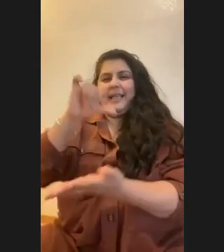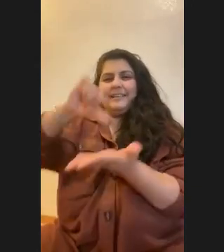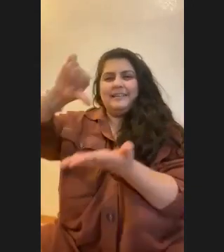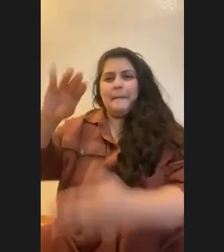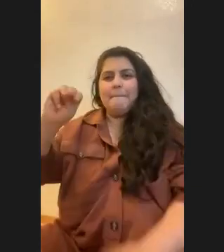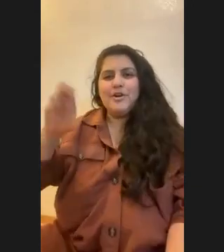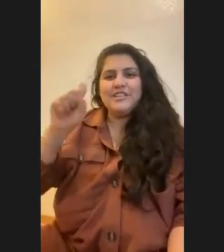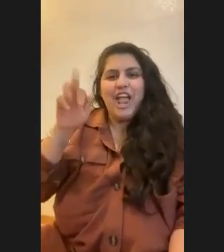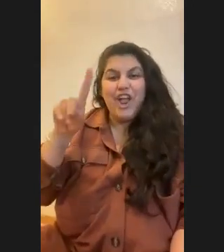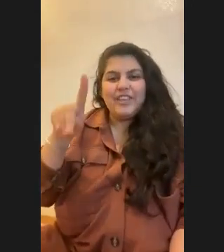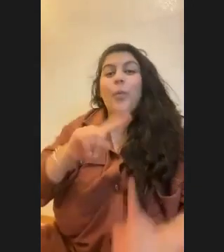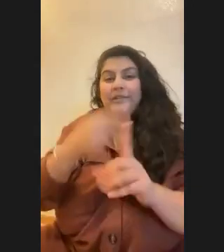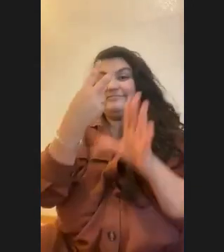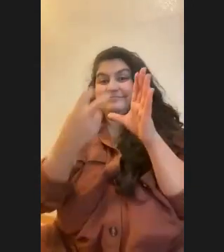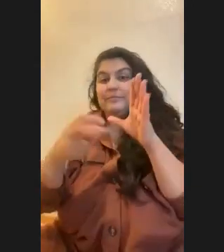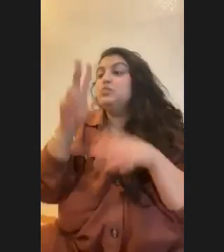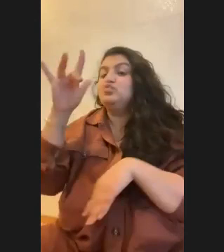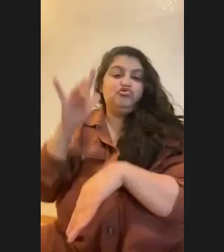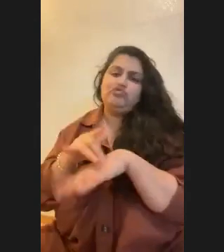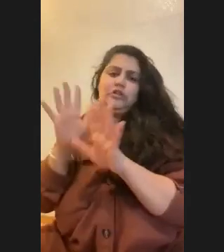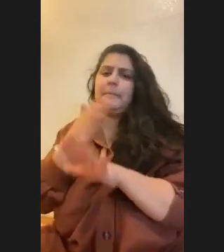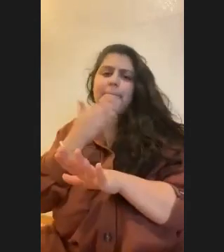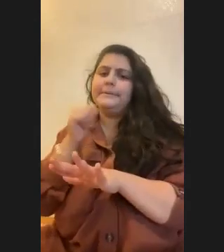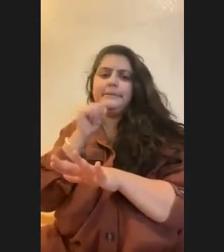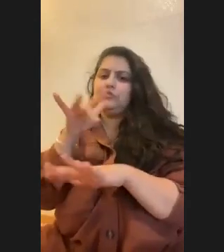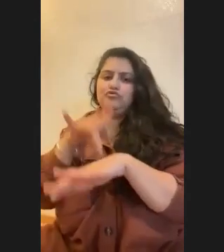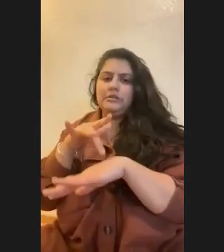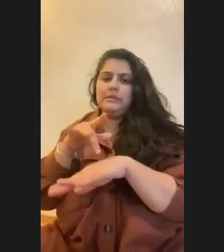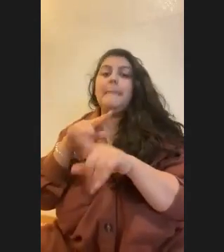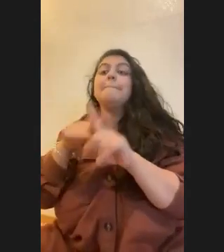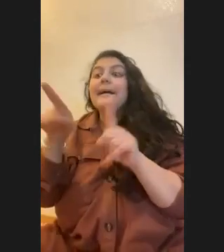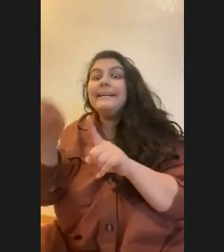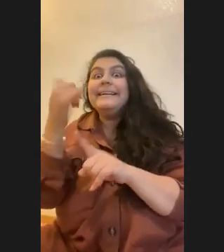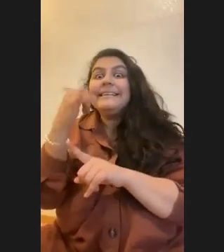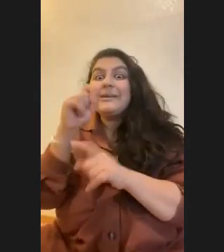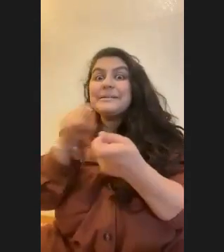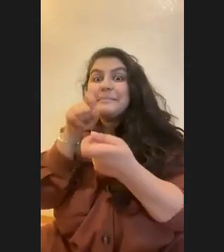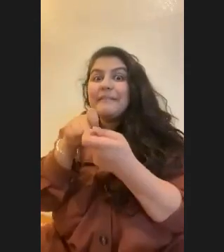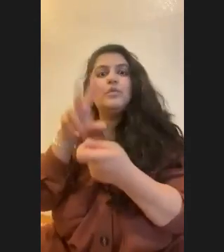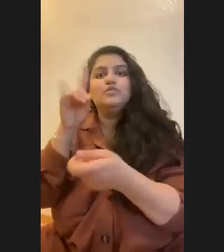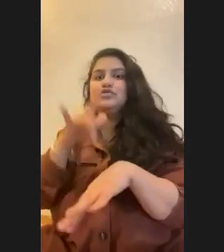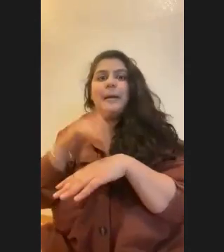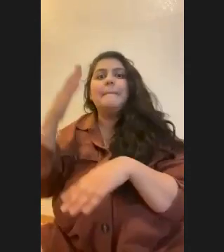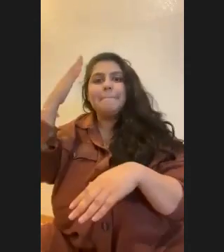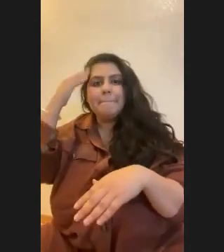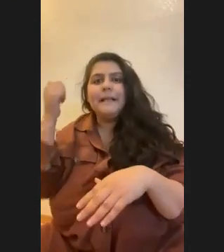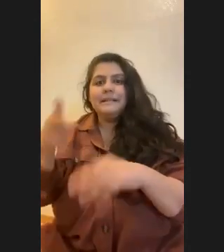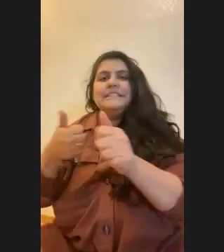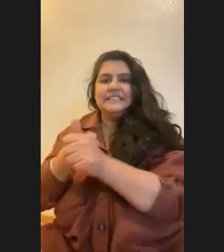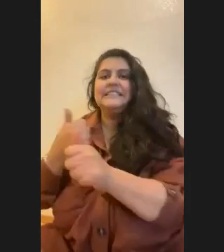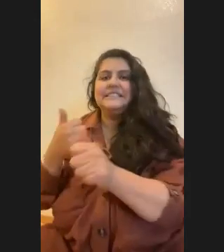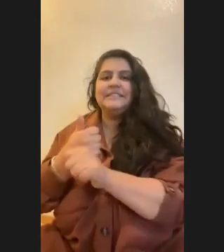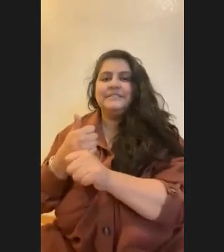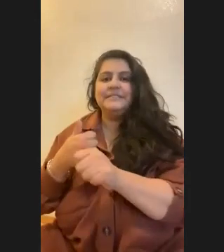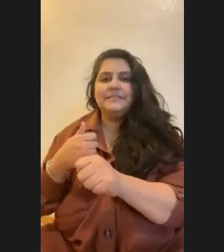you shouldn't touch coral really in general. Don't touch that. That'll burn you. It won't be comfortable. It won't kill you, but